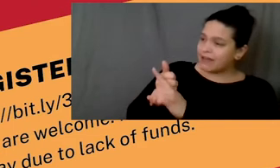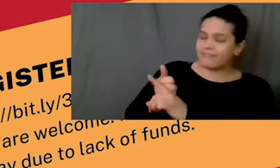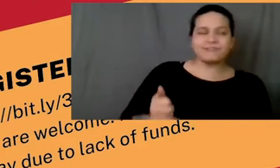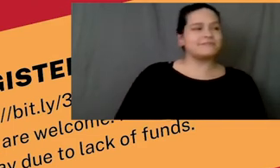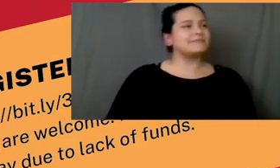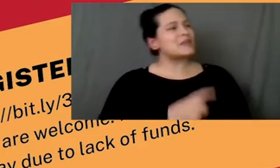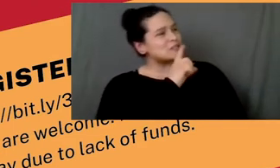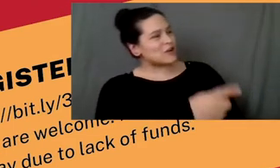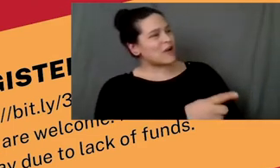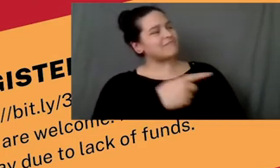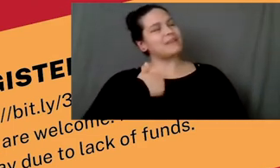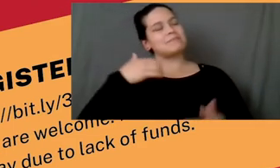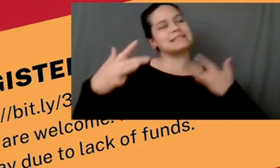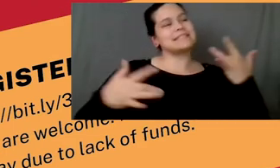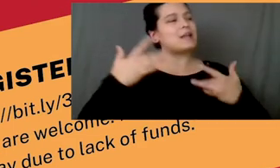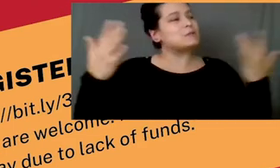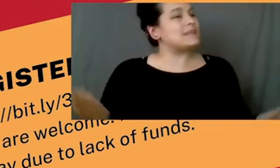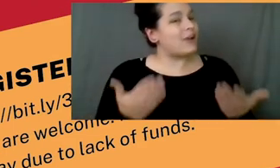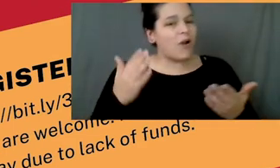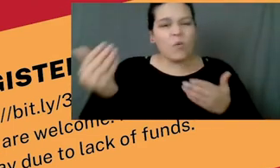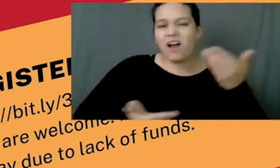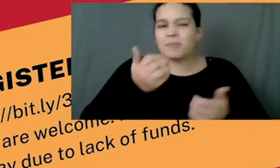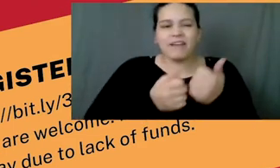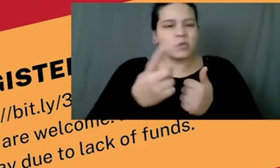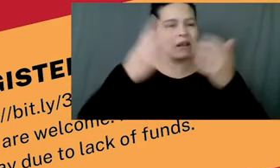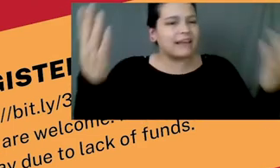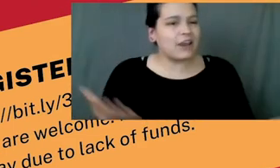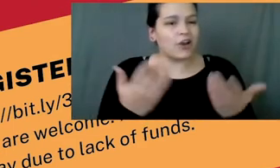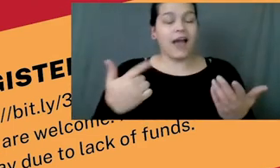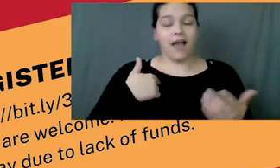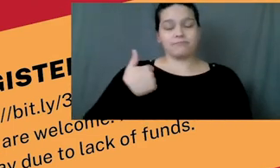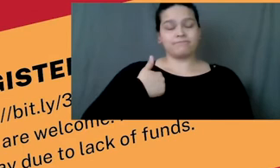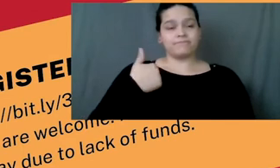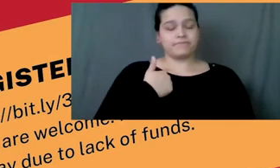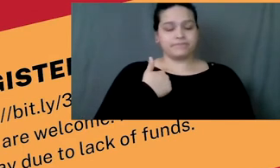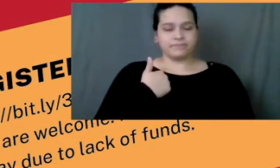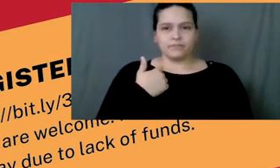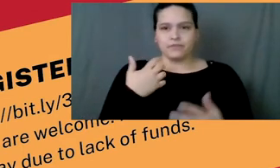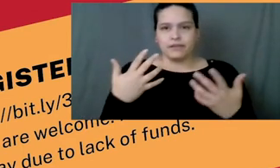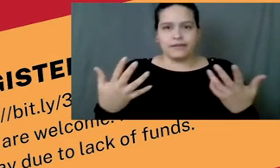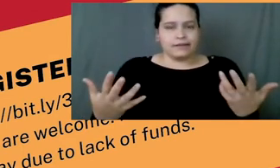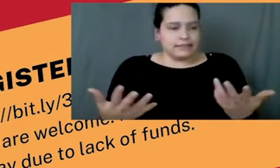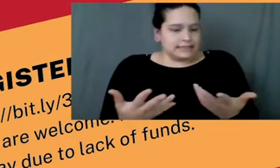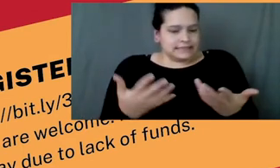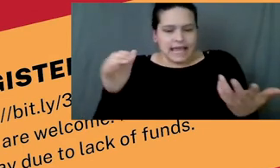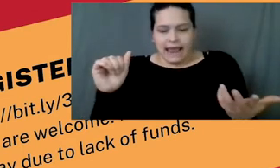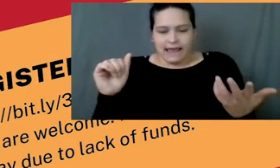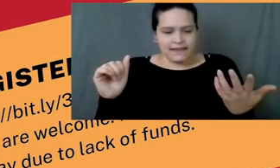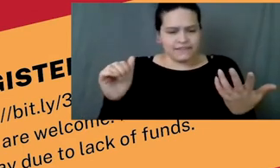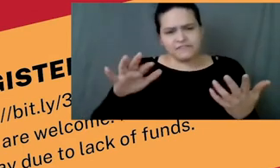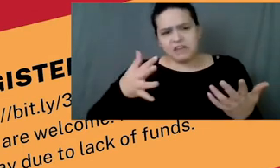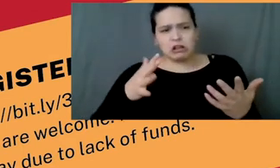I welcome everybody in this space. I am a fairly